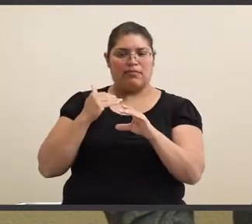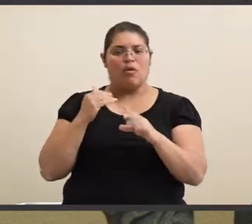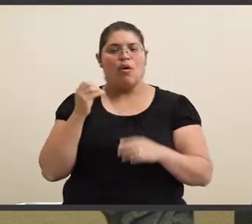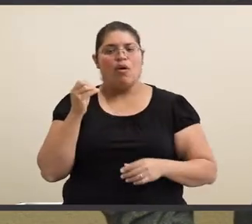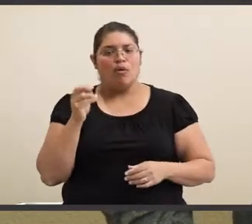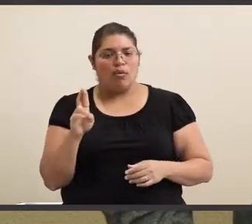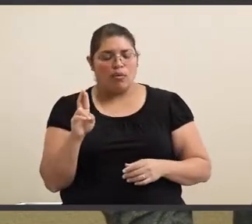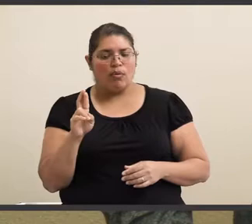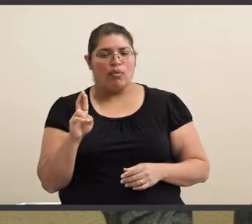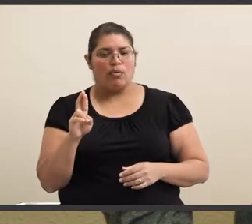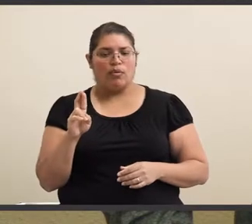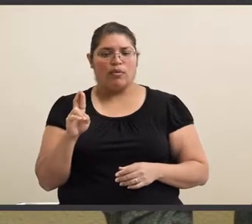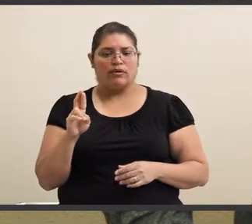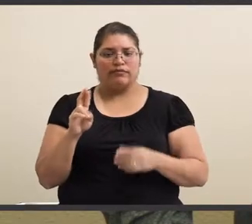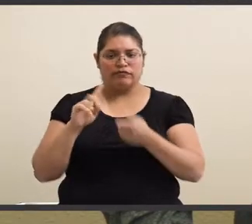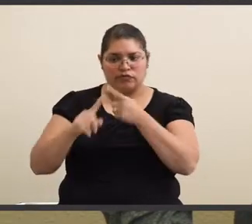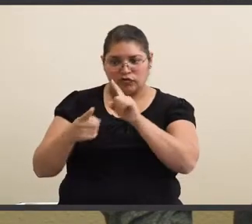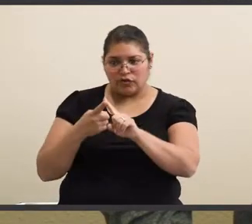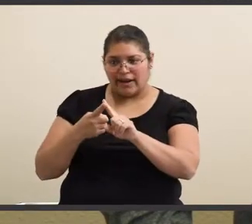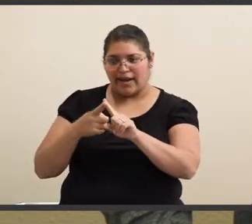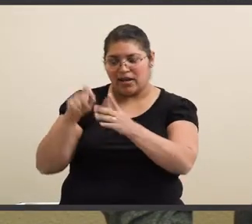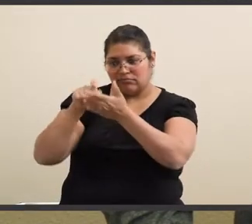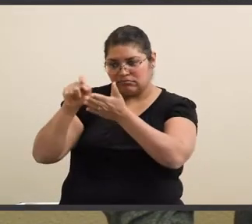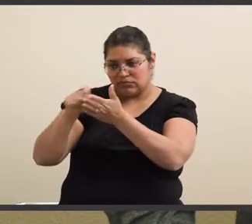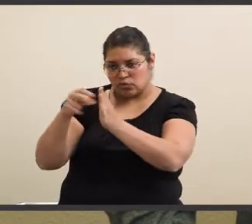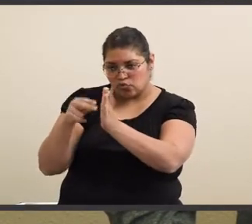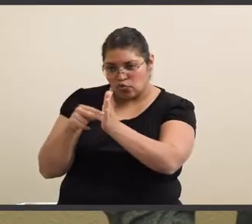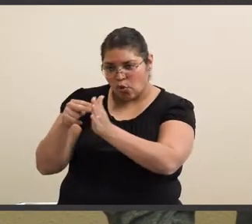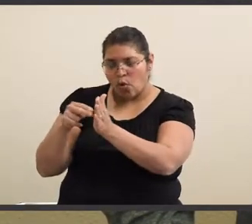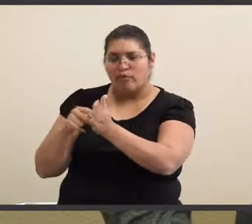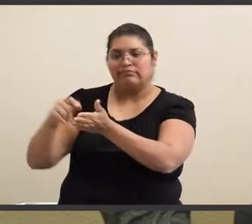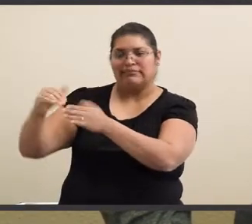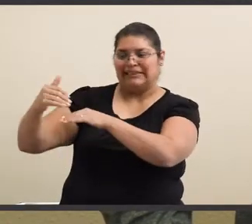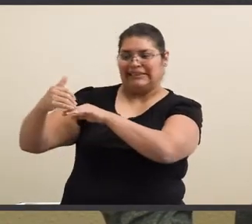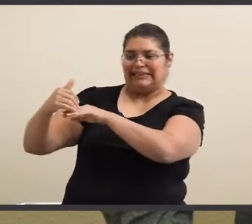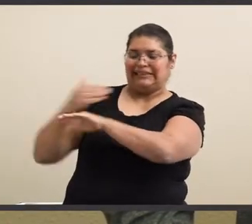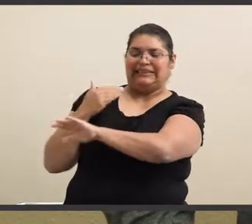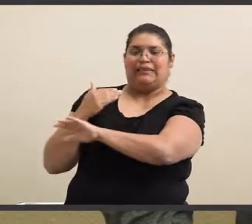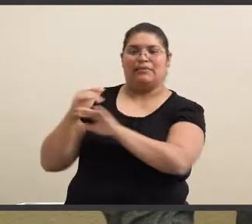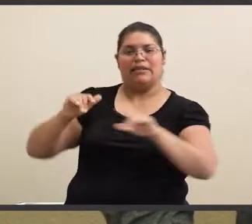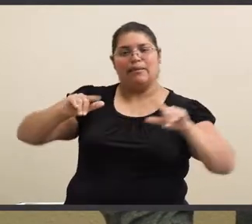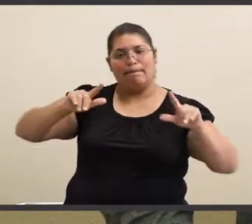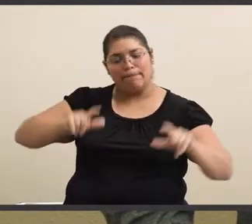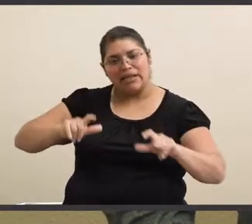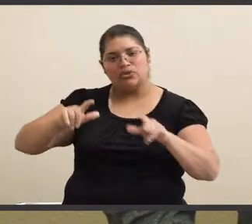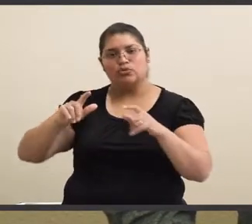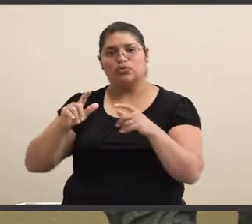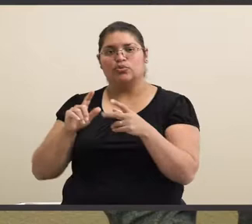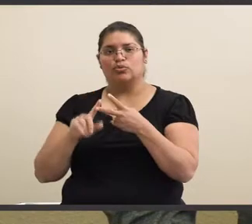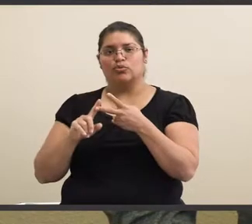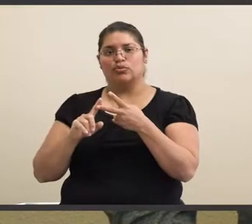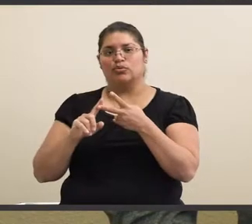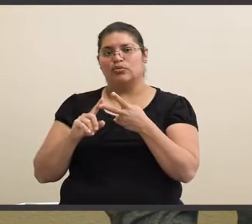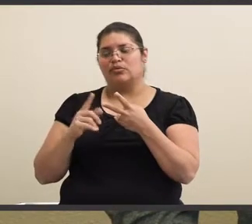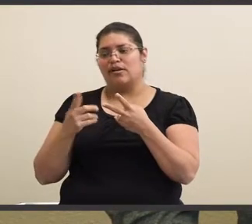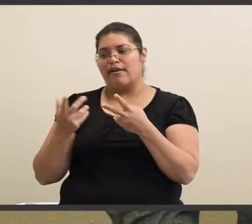a friend takes notes and they send me a picture or